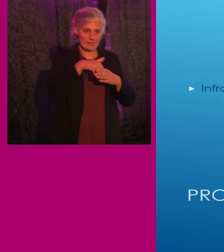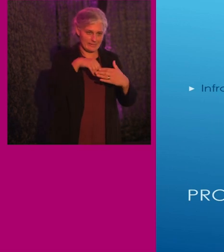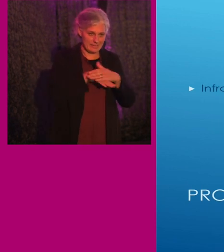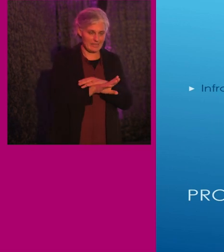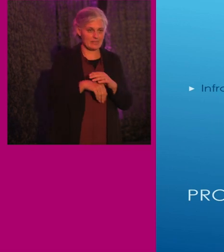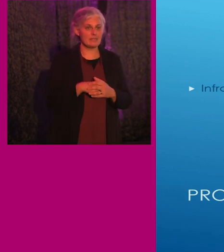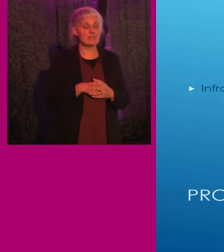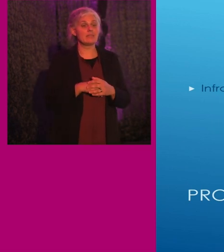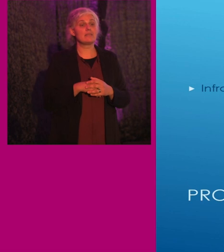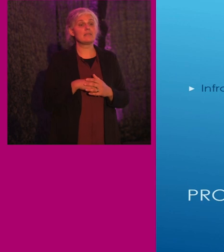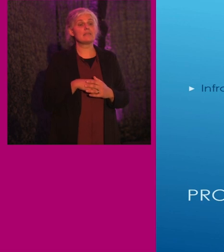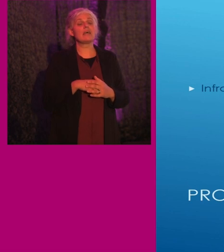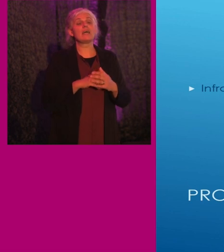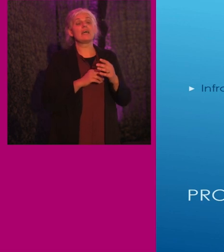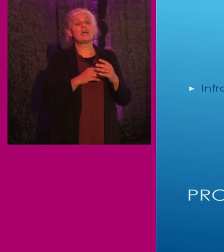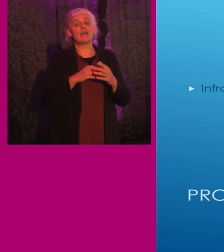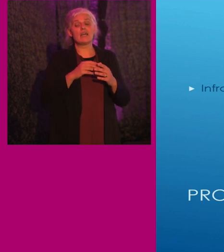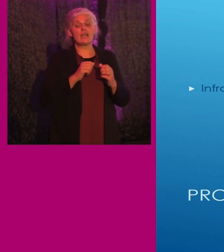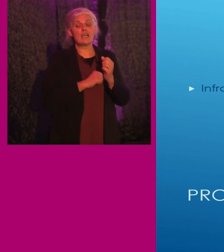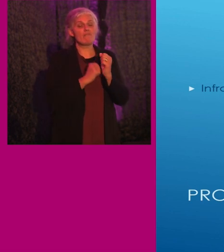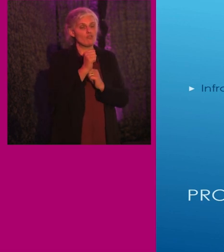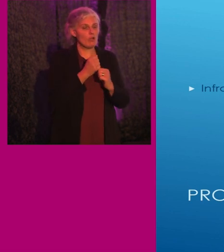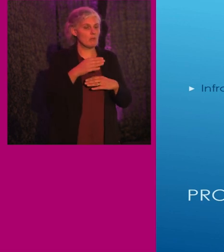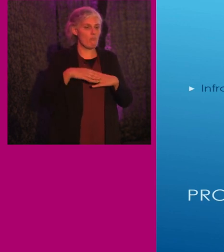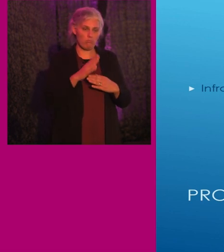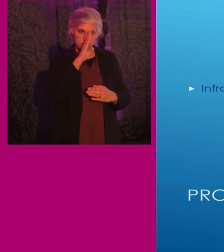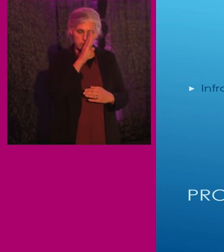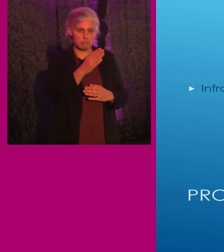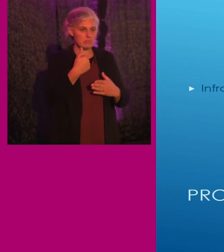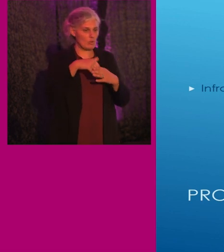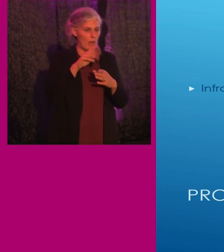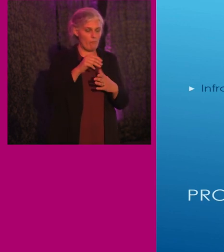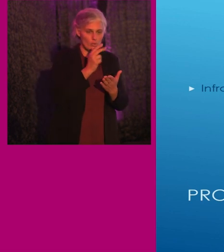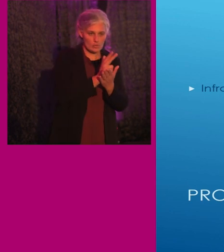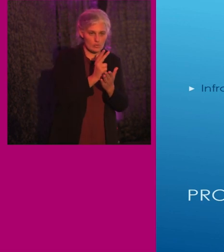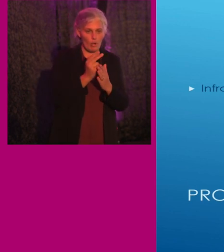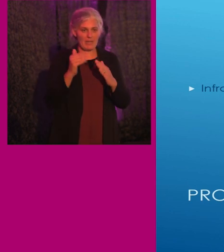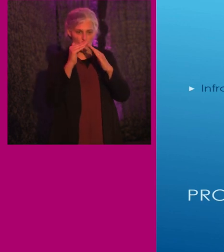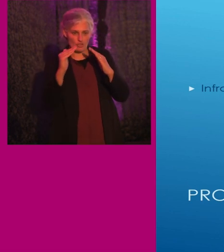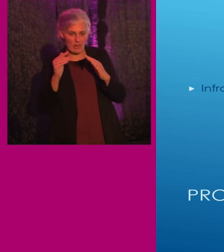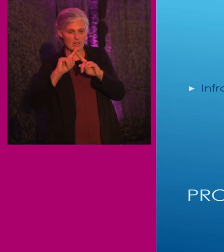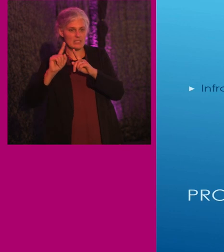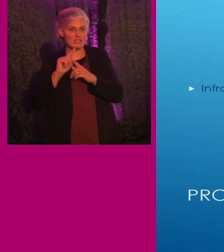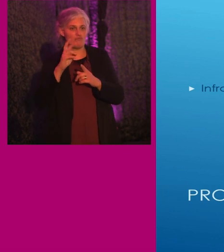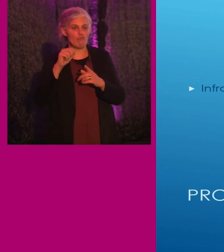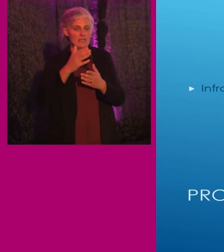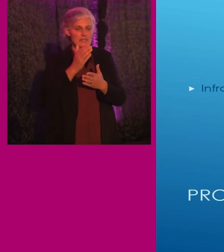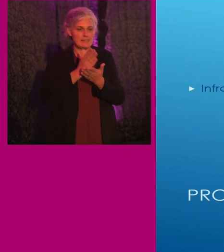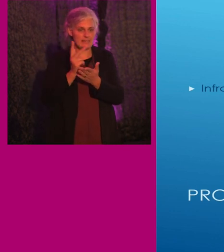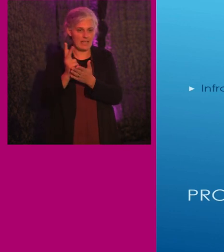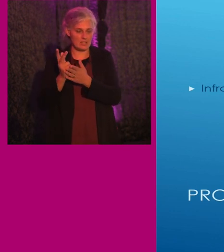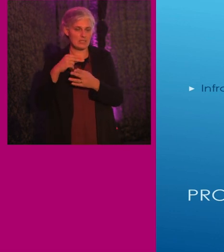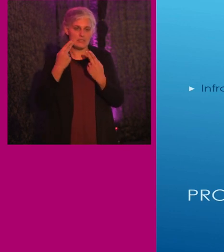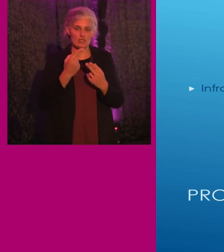Infrastructure is more straightforward. Any new facility, including bus stops and shelters and rail stations, are required to be